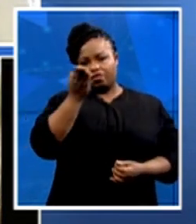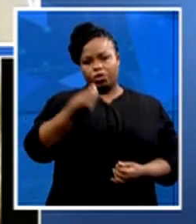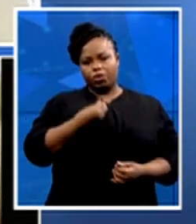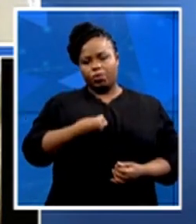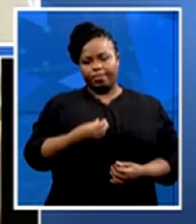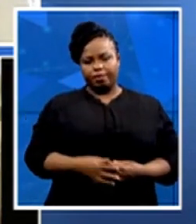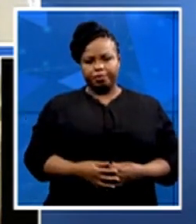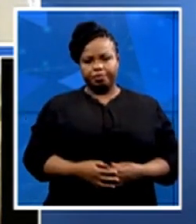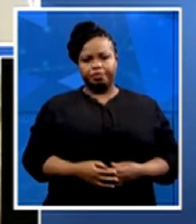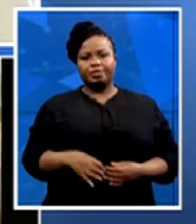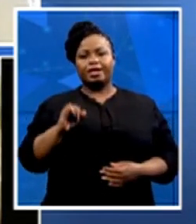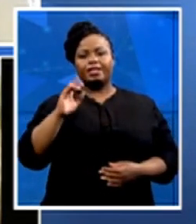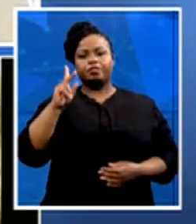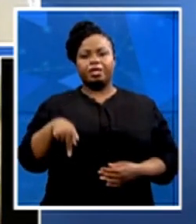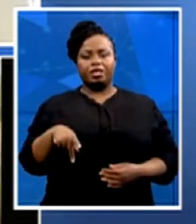encompasses?